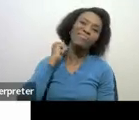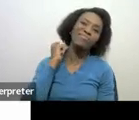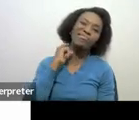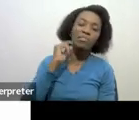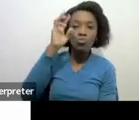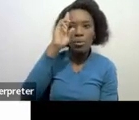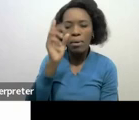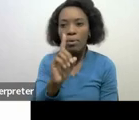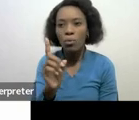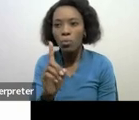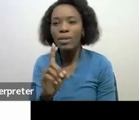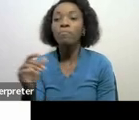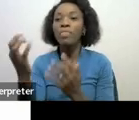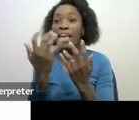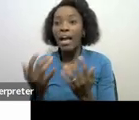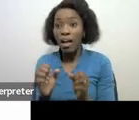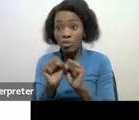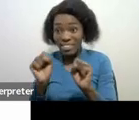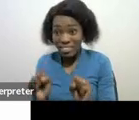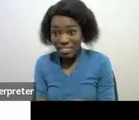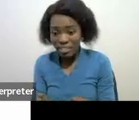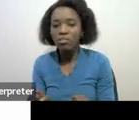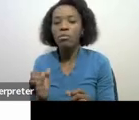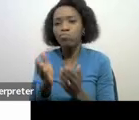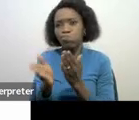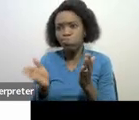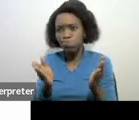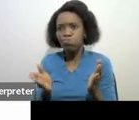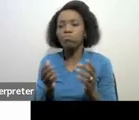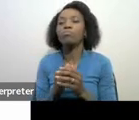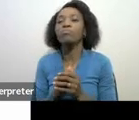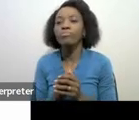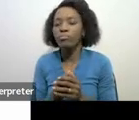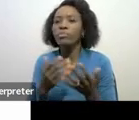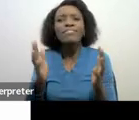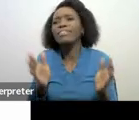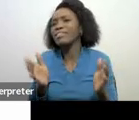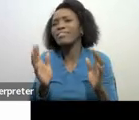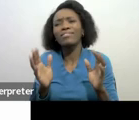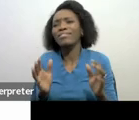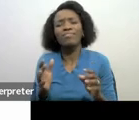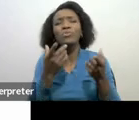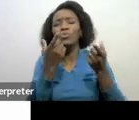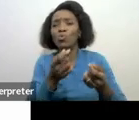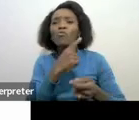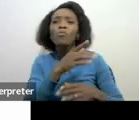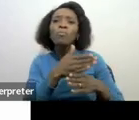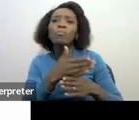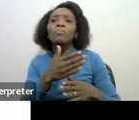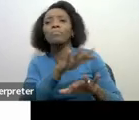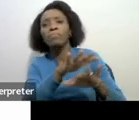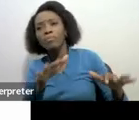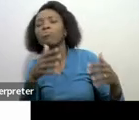with the accounting systems which are in place they've done an easy job for people who are working or the